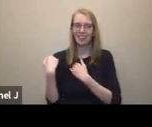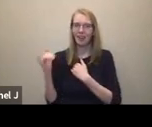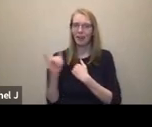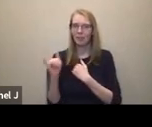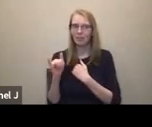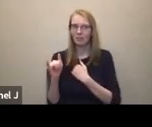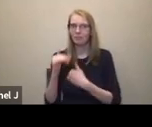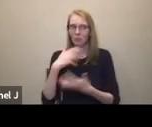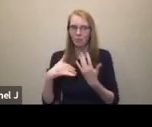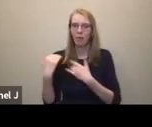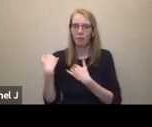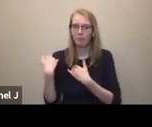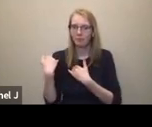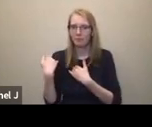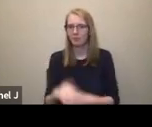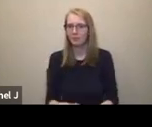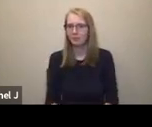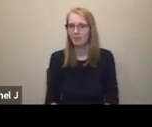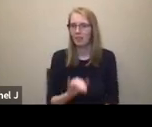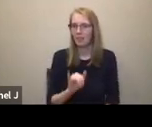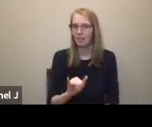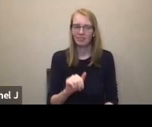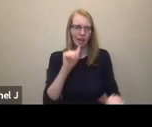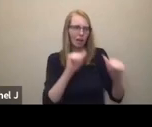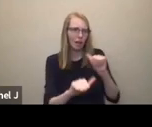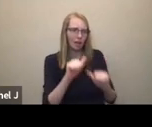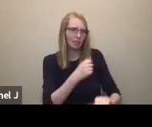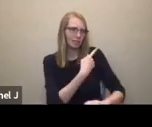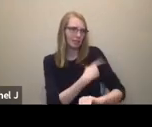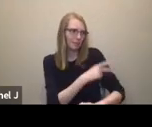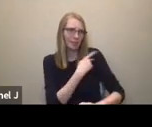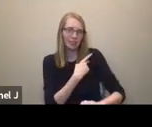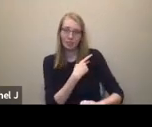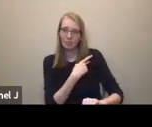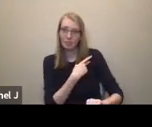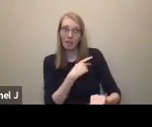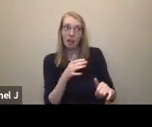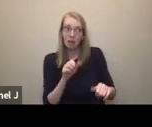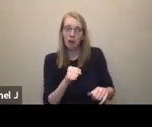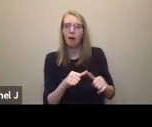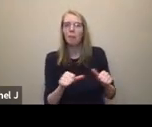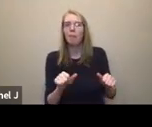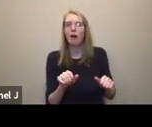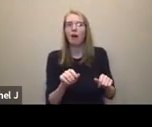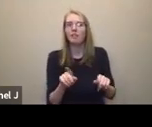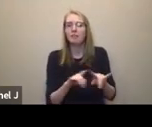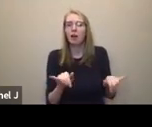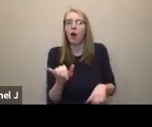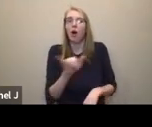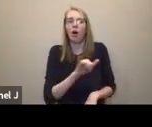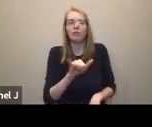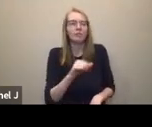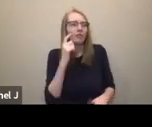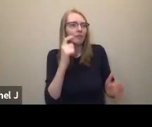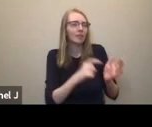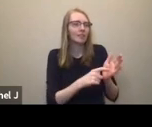not just, I mean, not just assessment of the patient, but a causal analysis. So what's causing this person's depression? Poverty, not